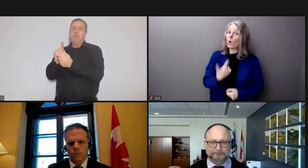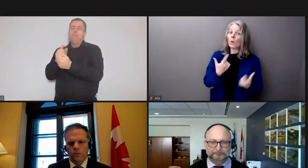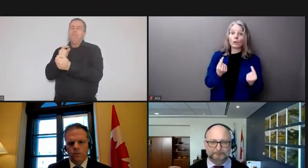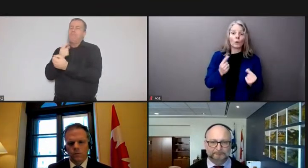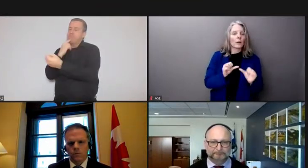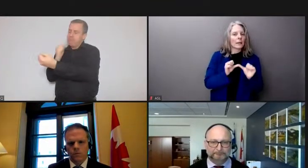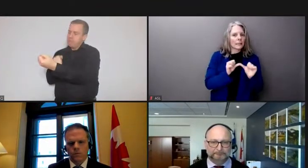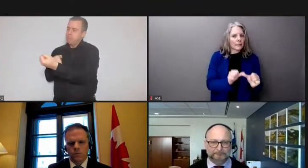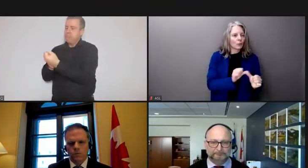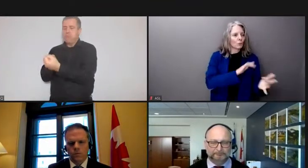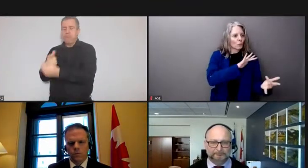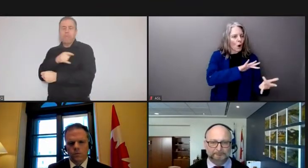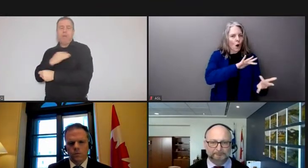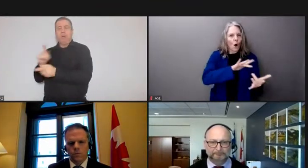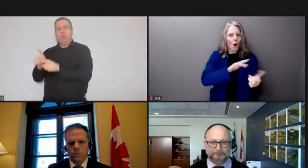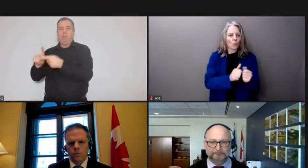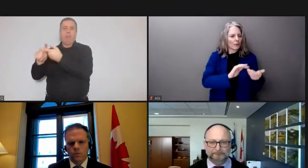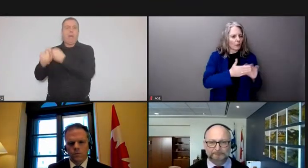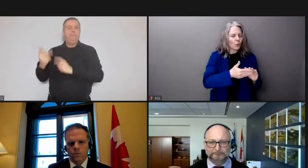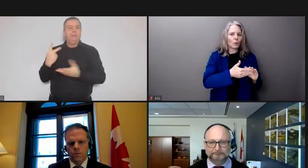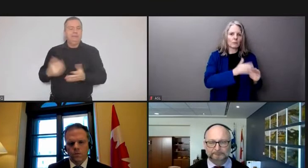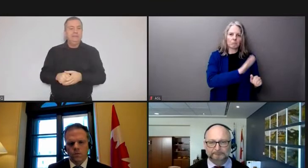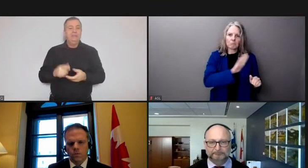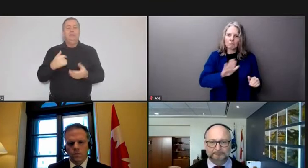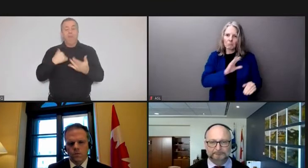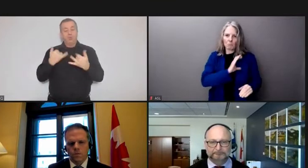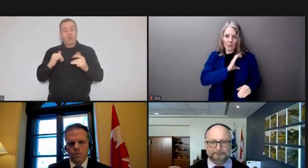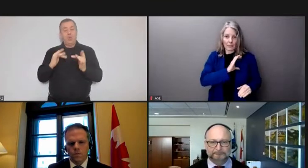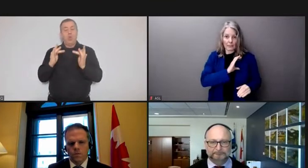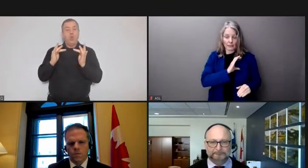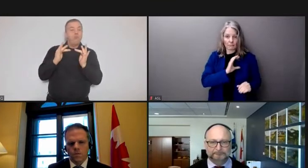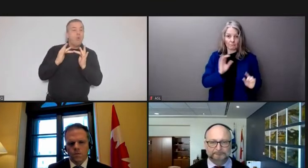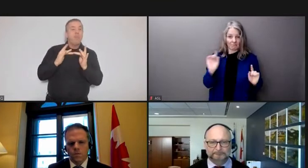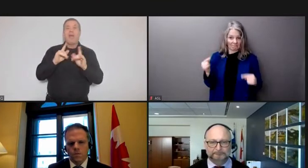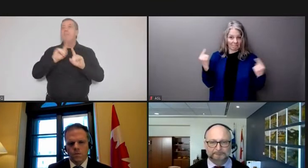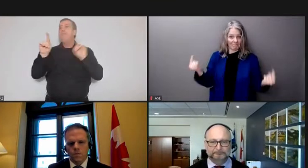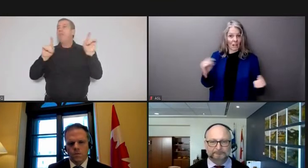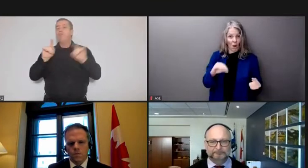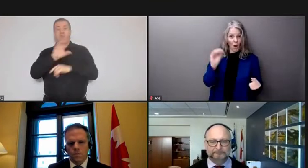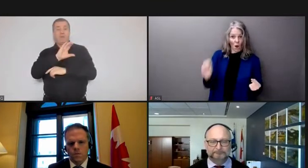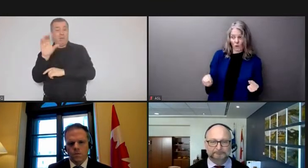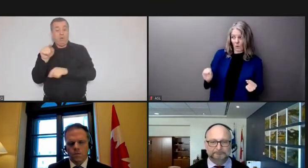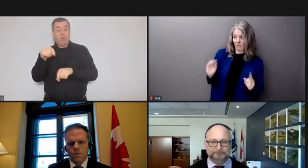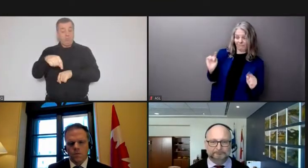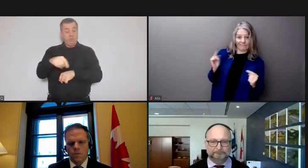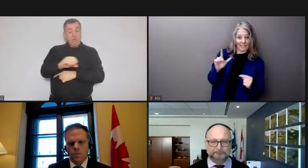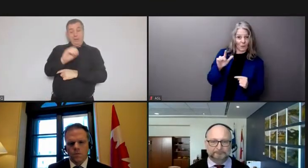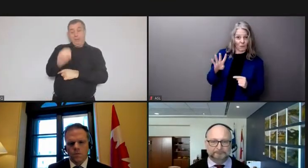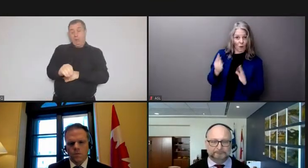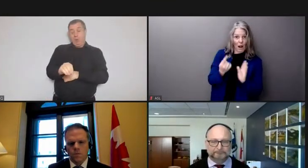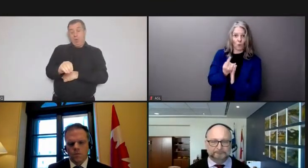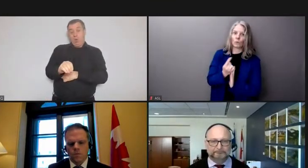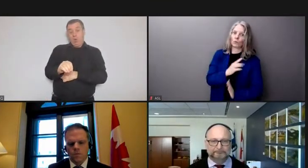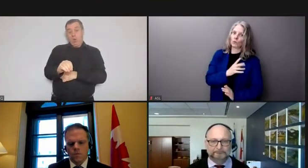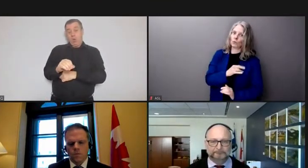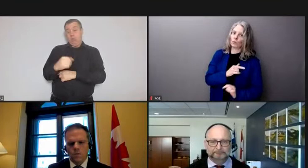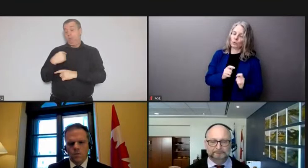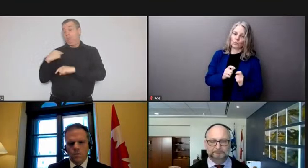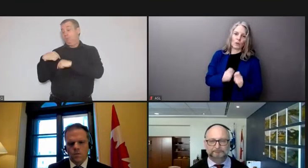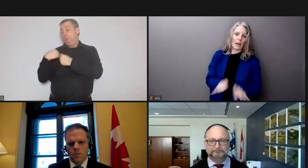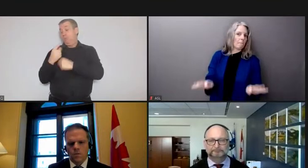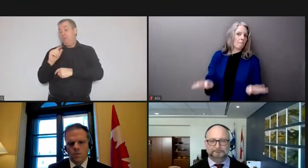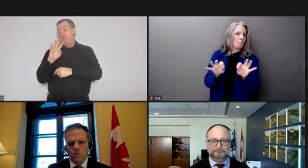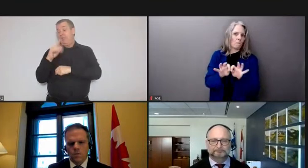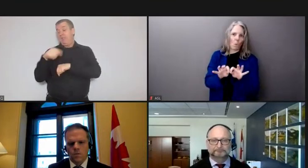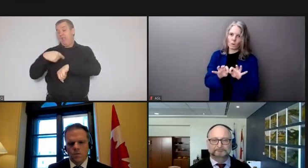the country here in ottawa the past 24 hours has marked an important turning point in